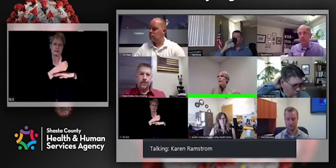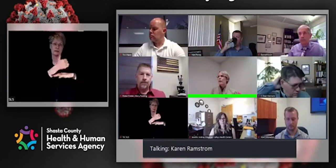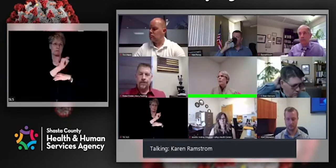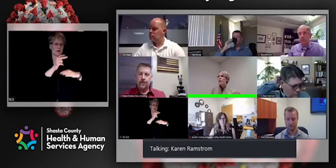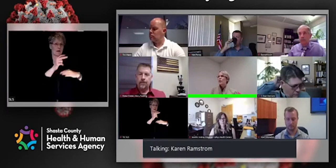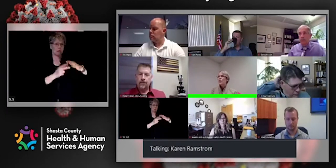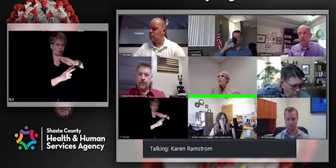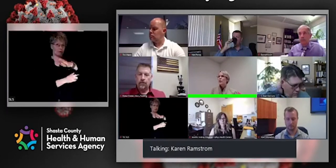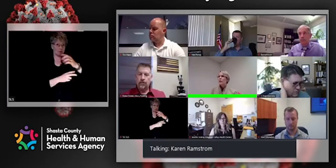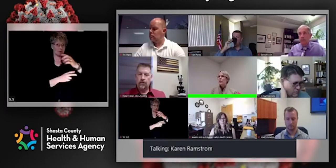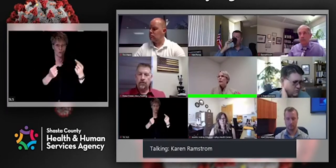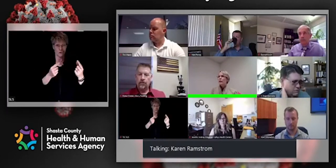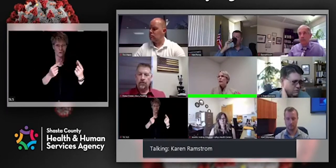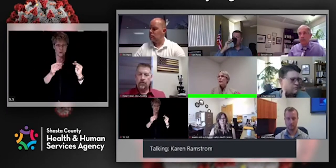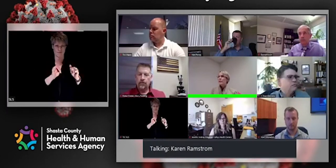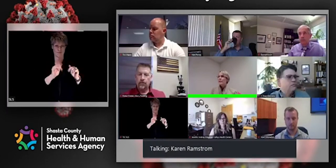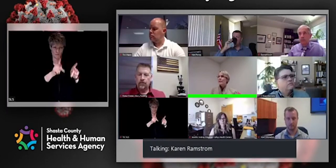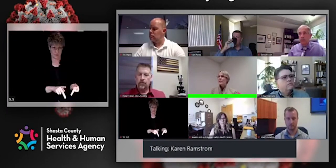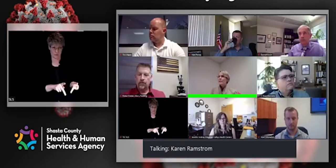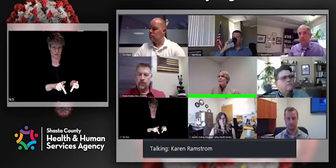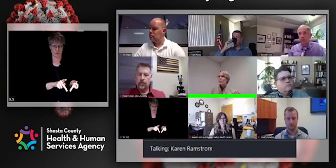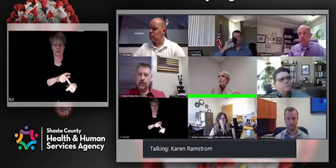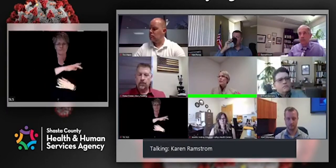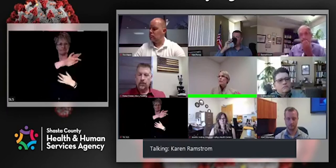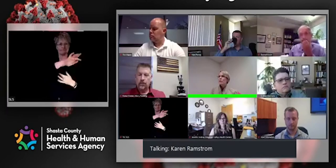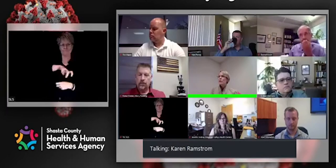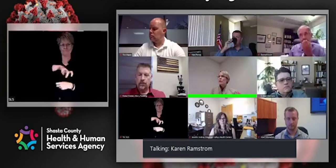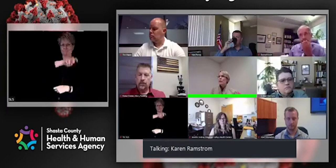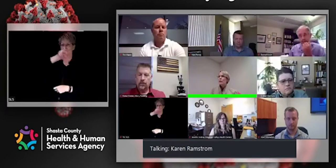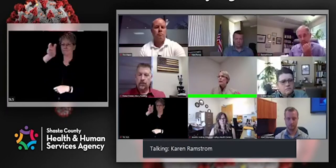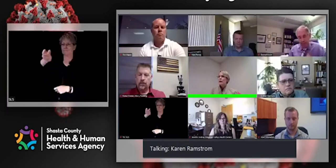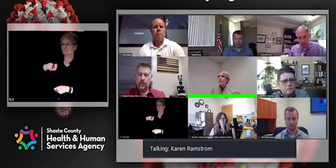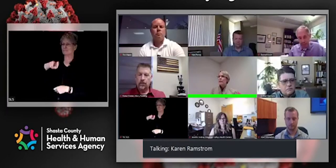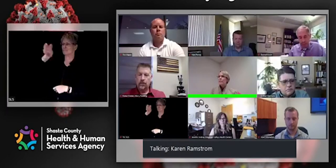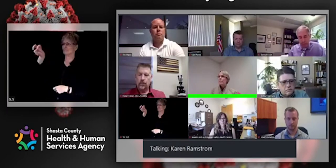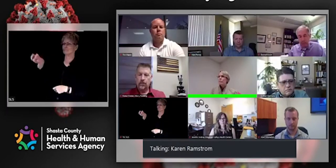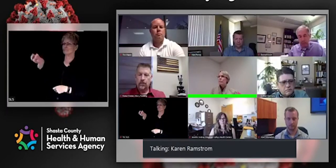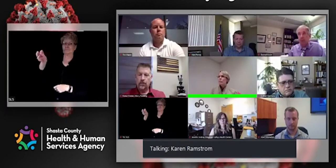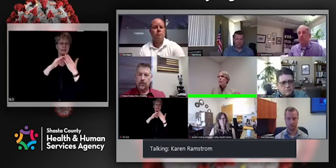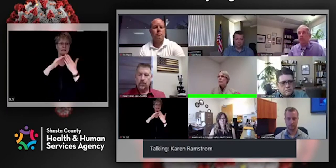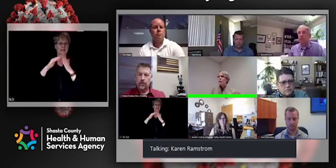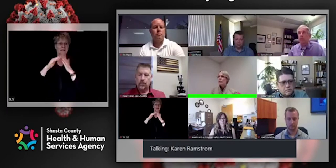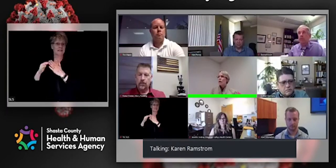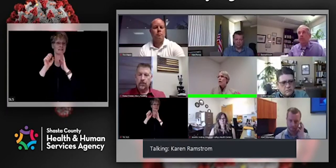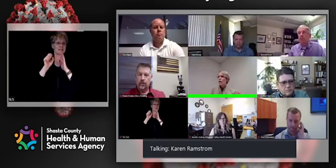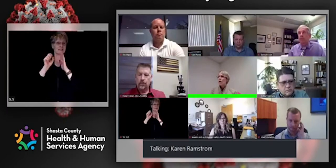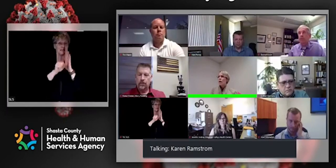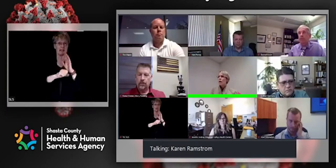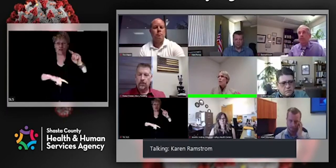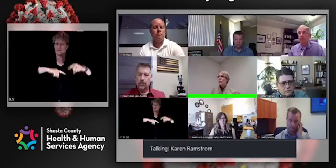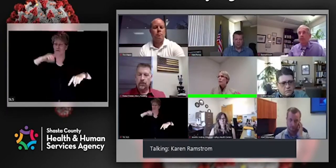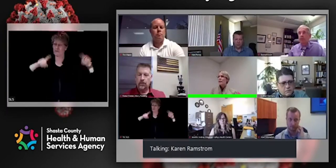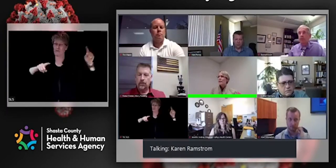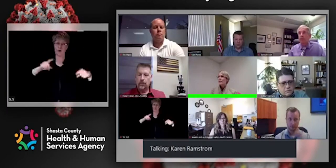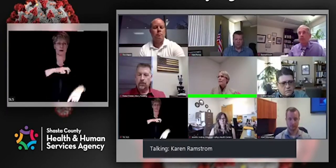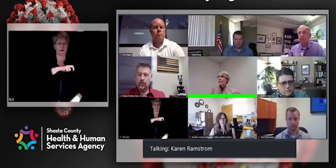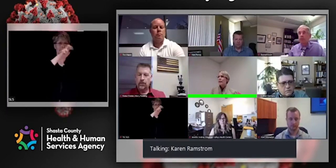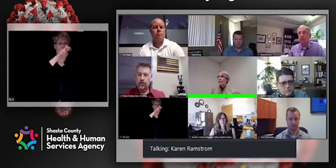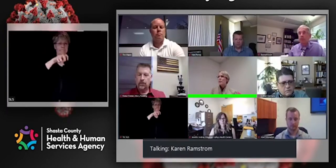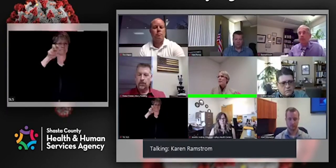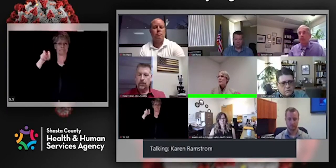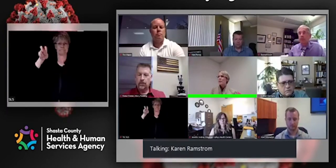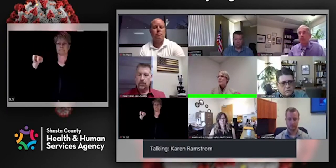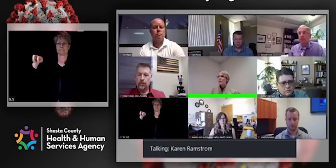and different states, which is incredibly unfortunate